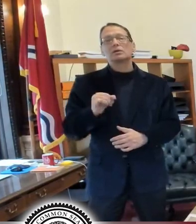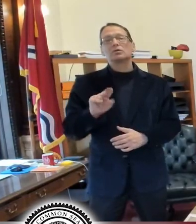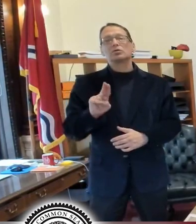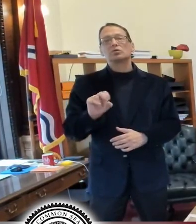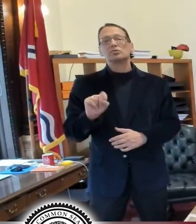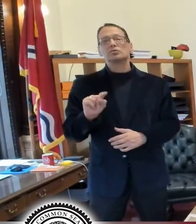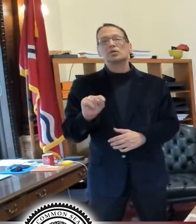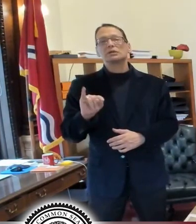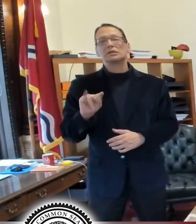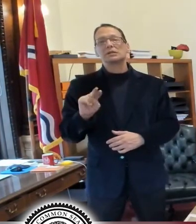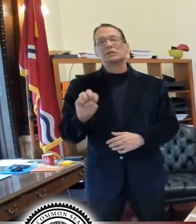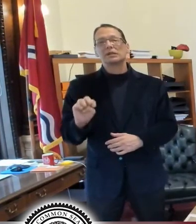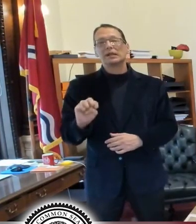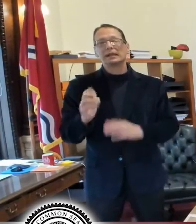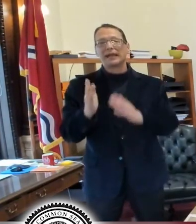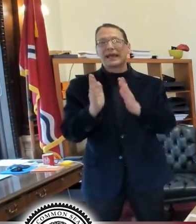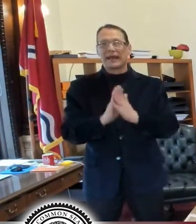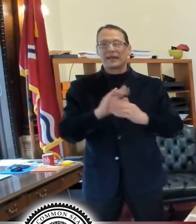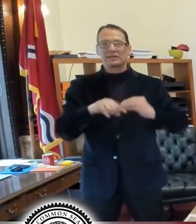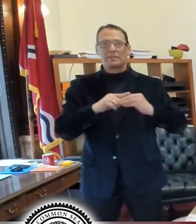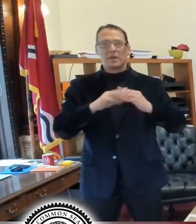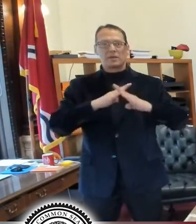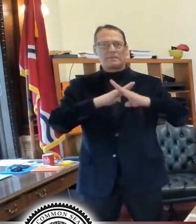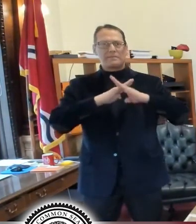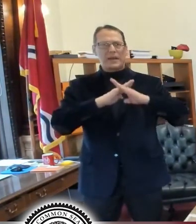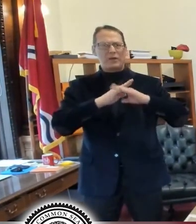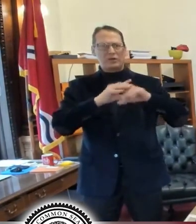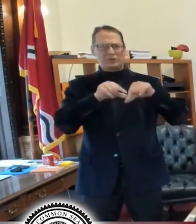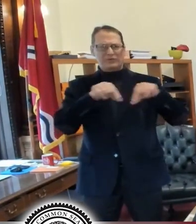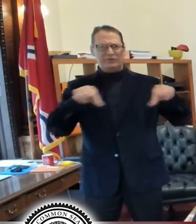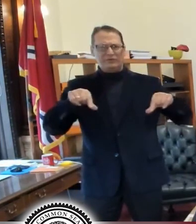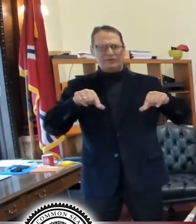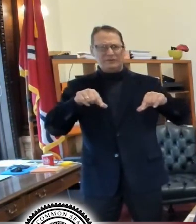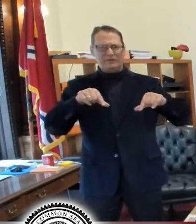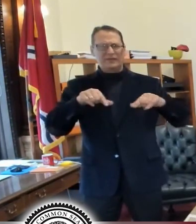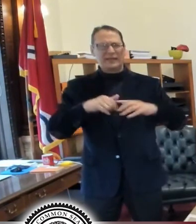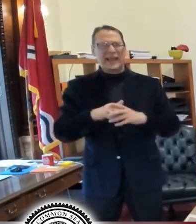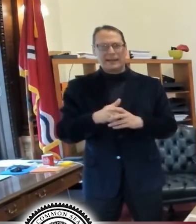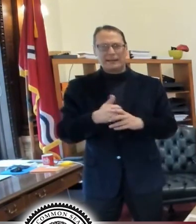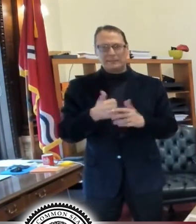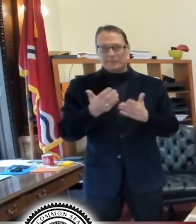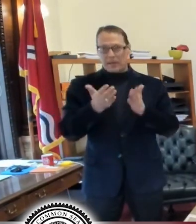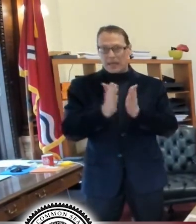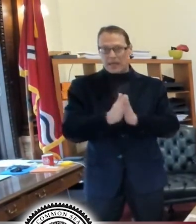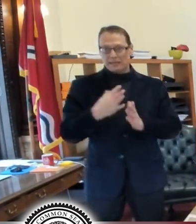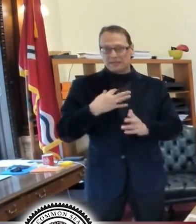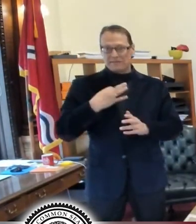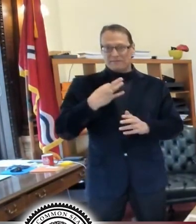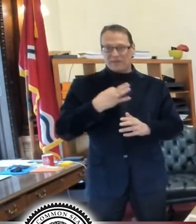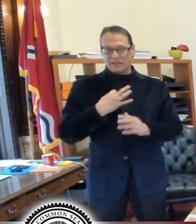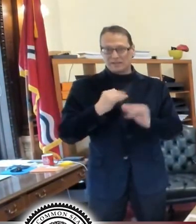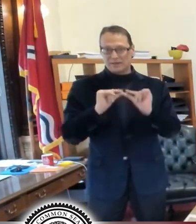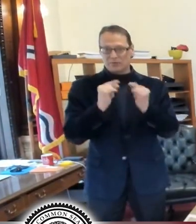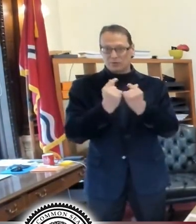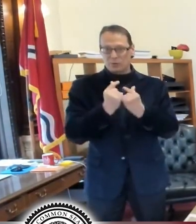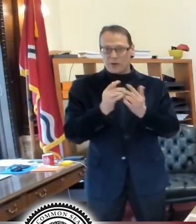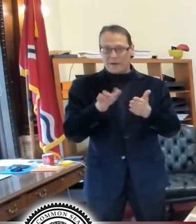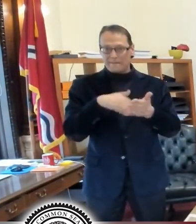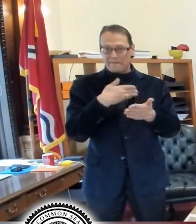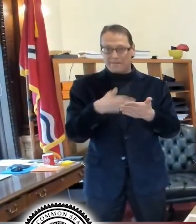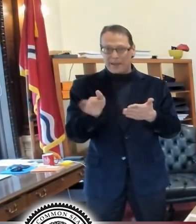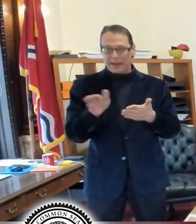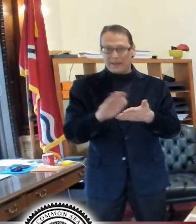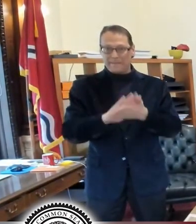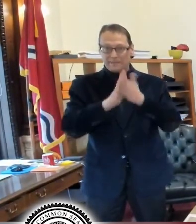wrote in a question about the barriers that are downtown. Has a city considered asking a volunteer group to maybe paint them so they could become